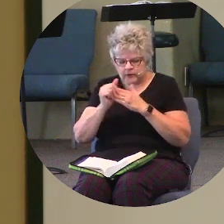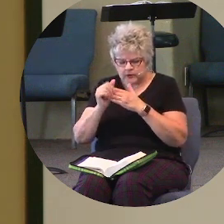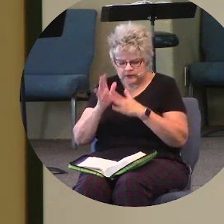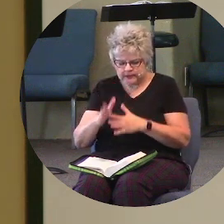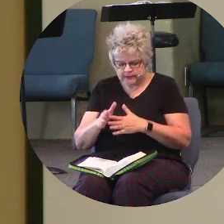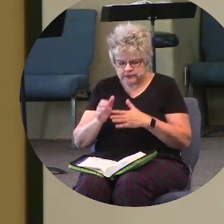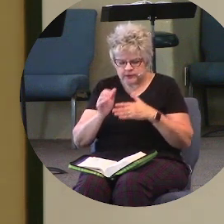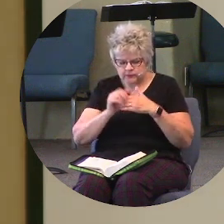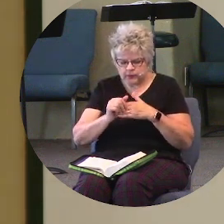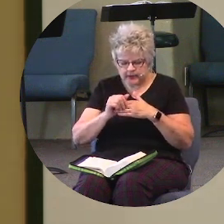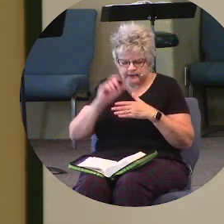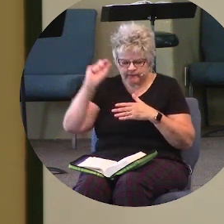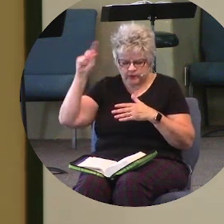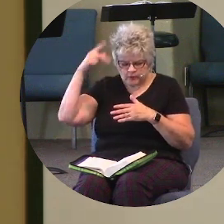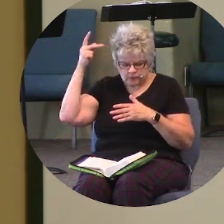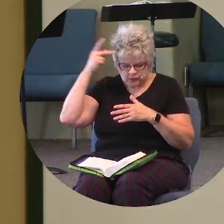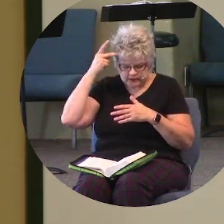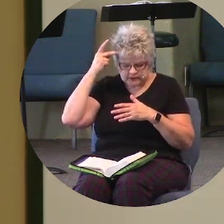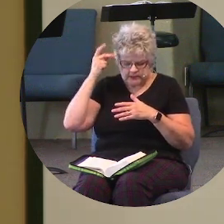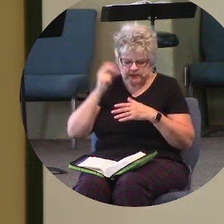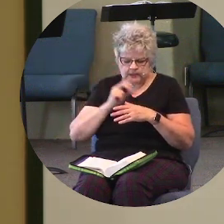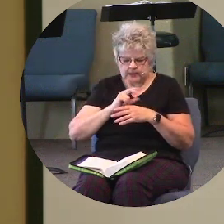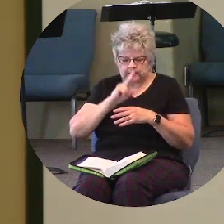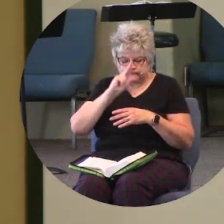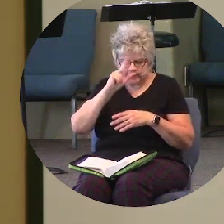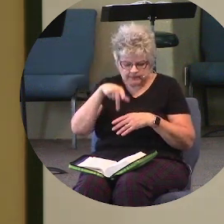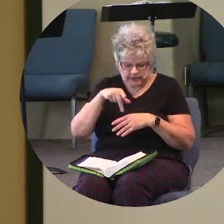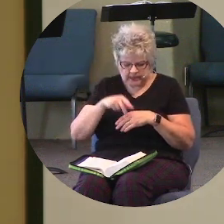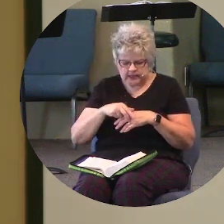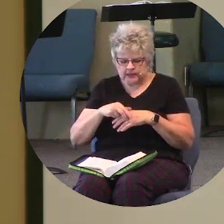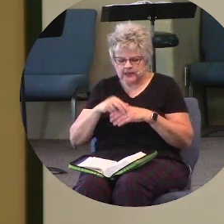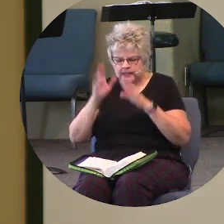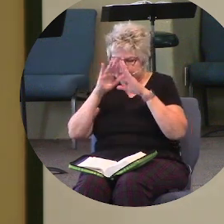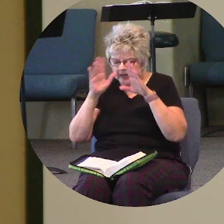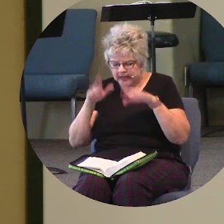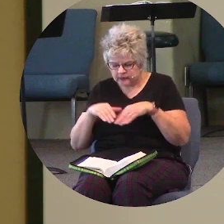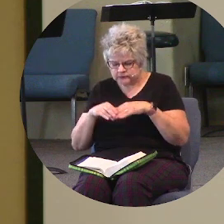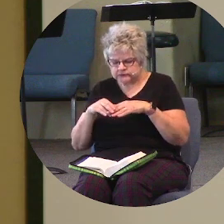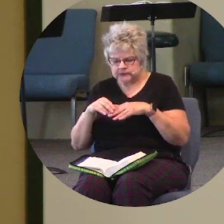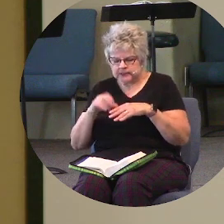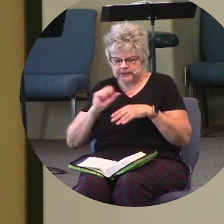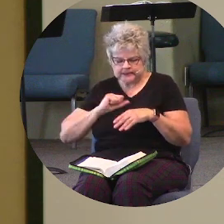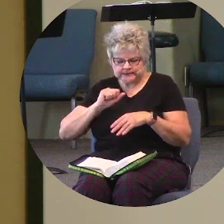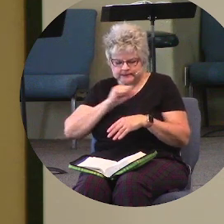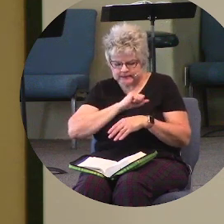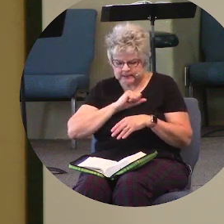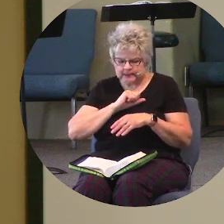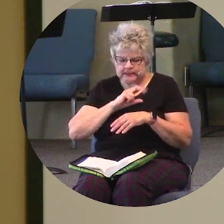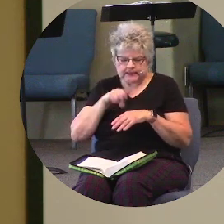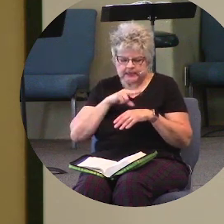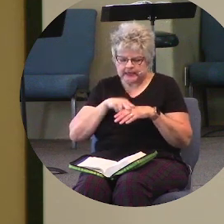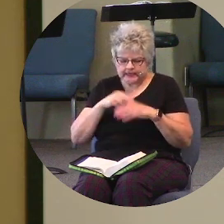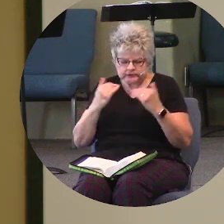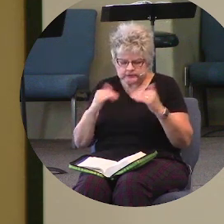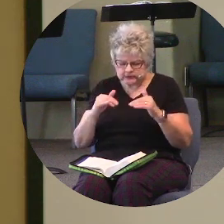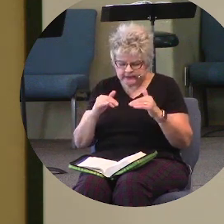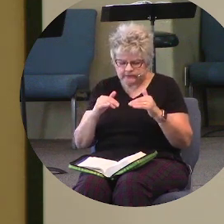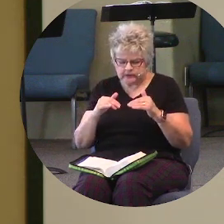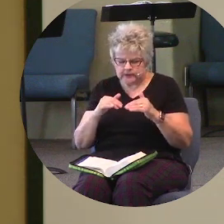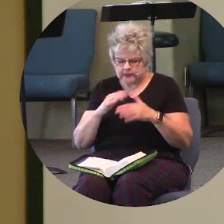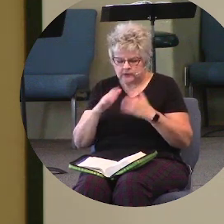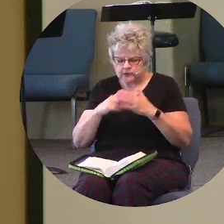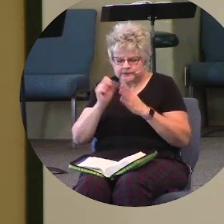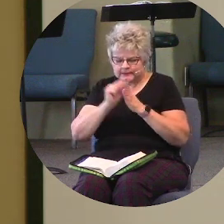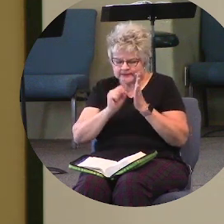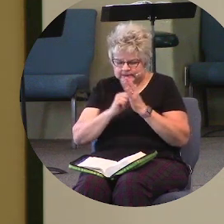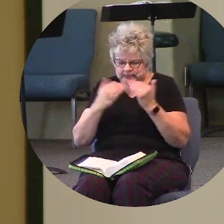pray for our president and the vice president and the House and the Senate and all those at a national level and all those at a state